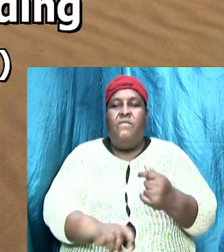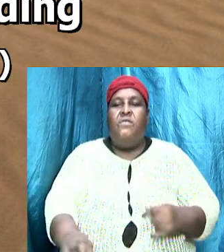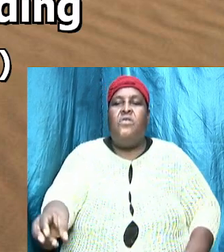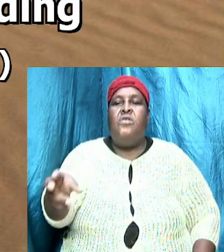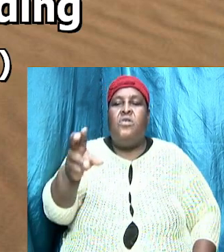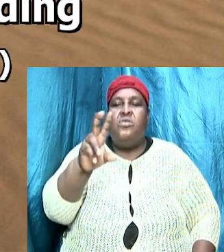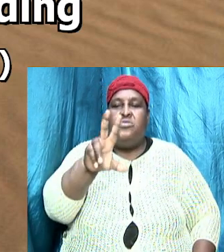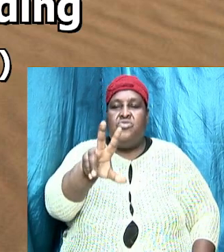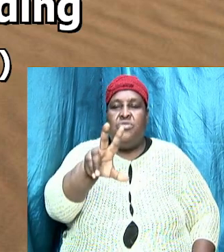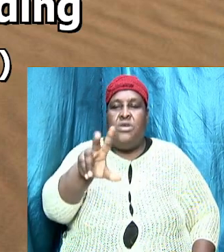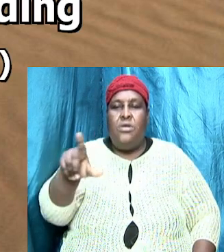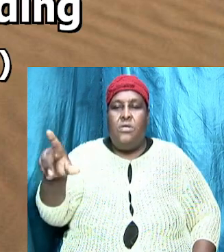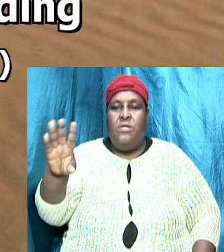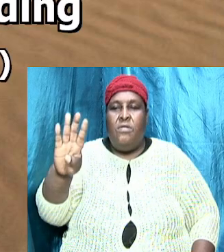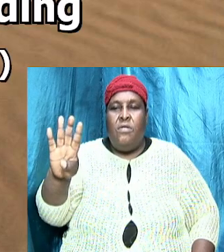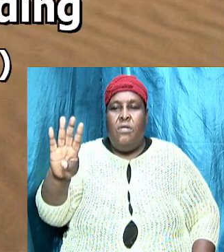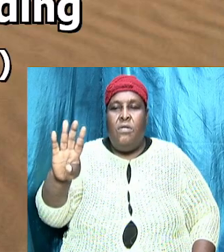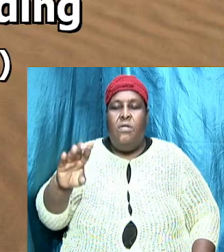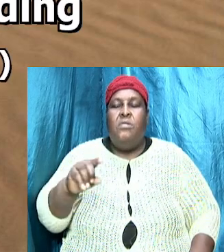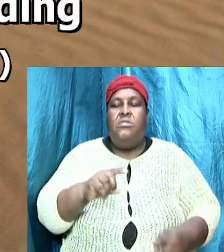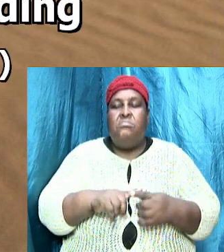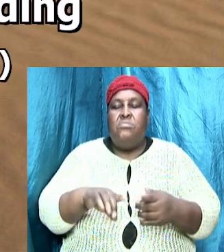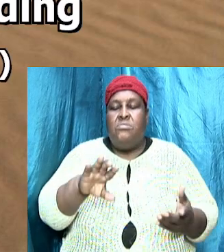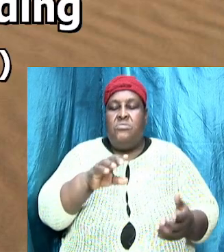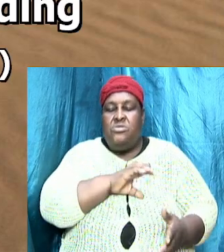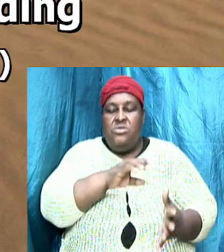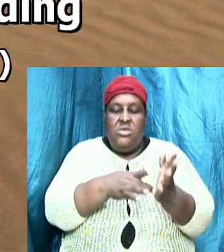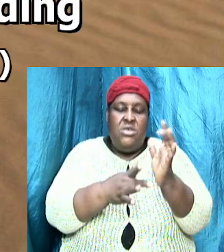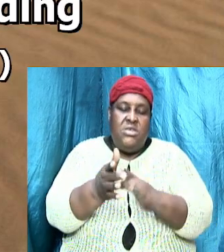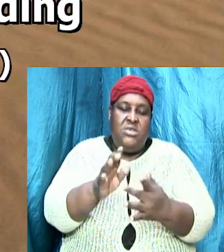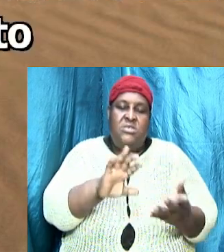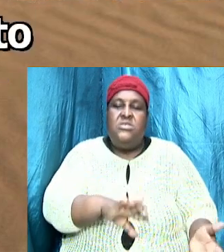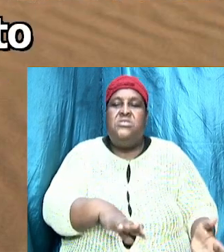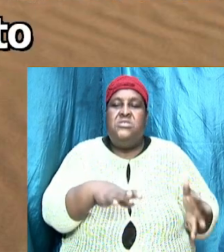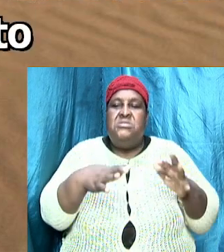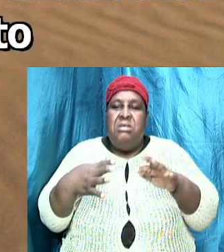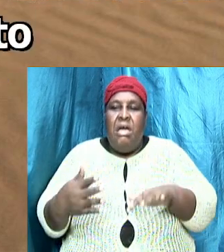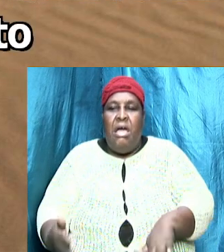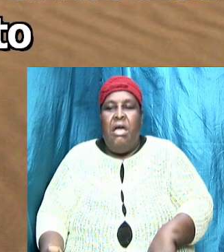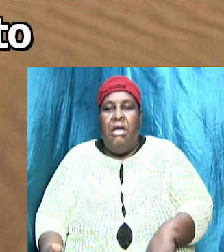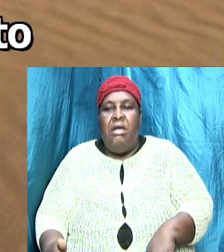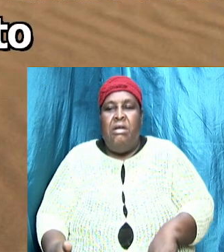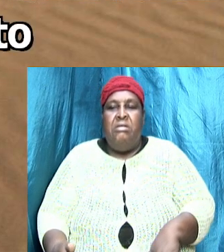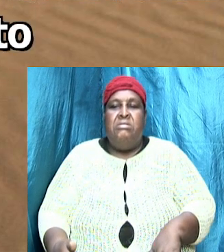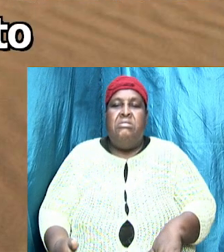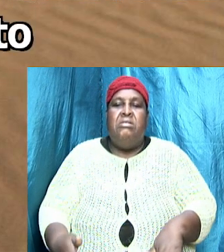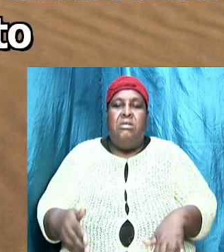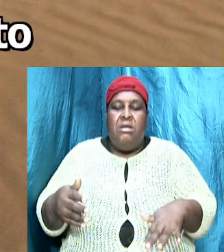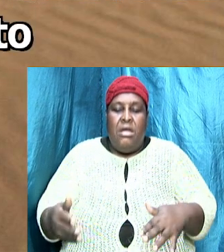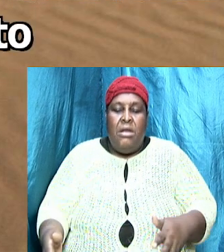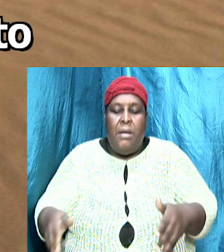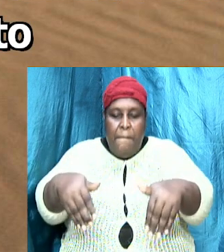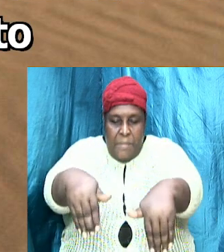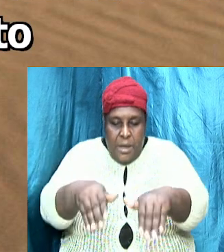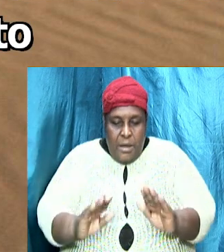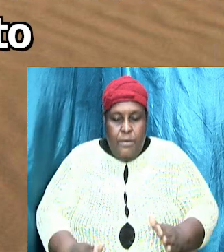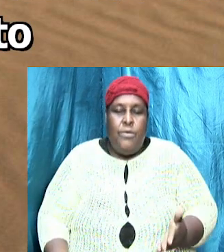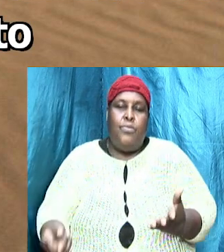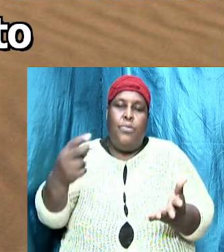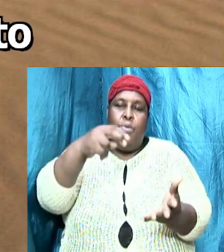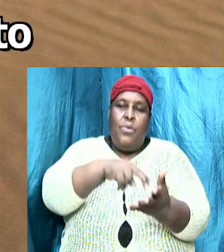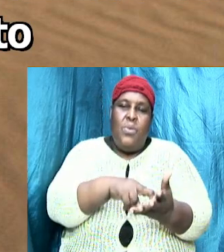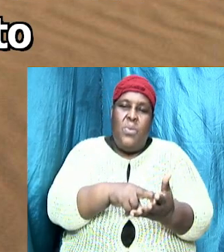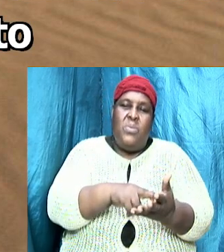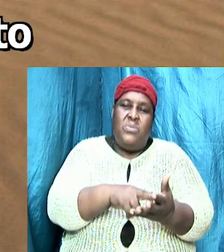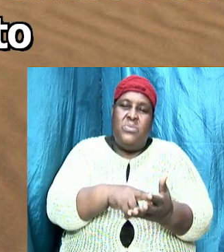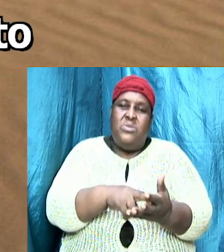to the Scriptures and He was buried, rose again on the third day